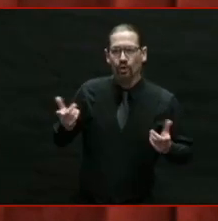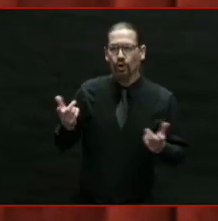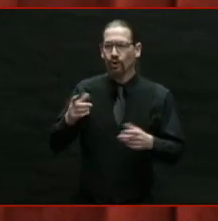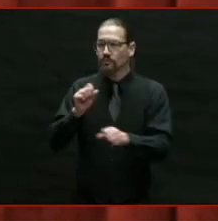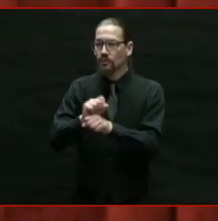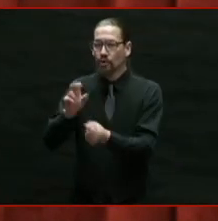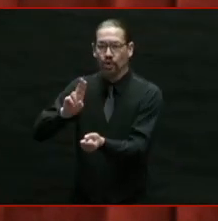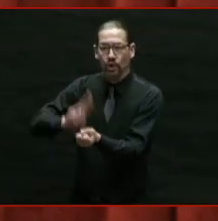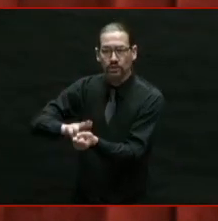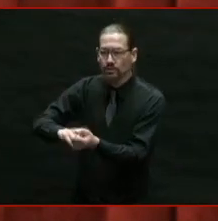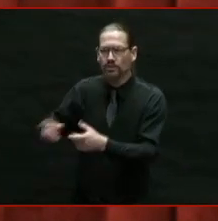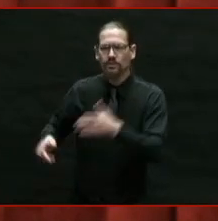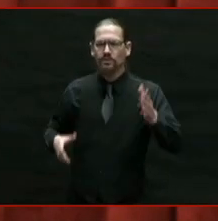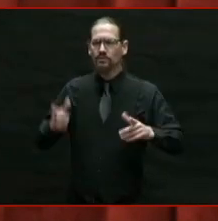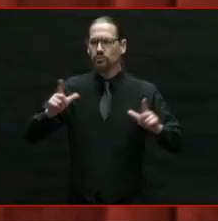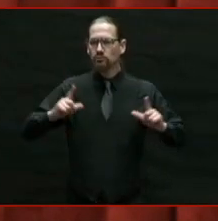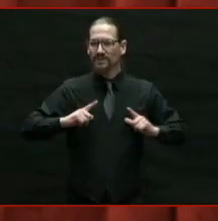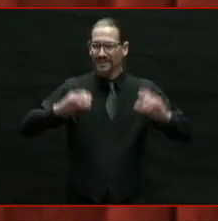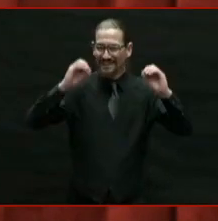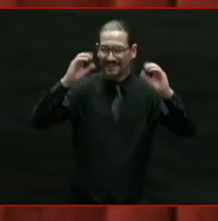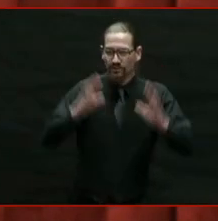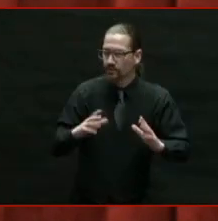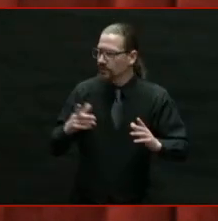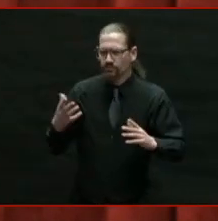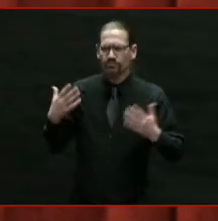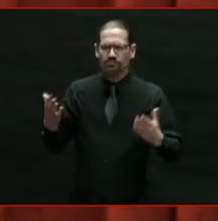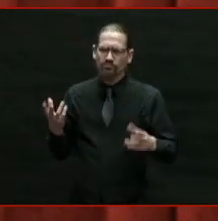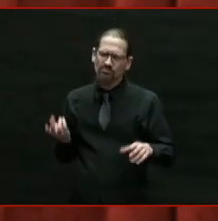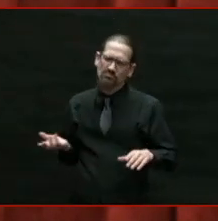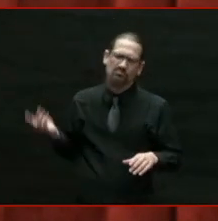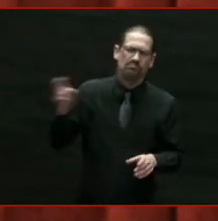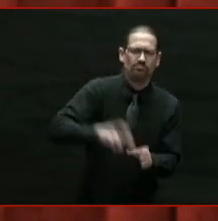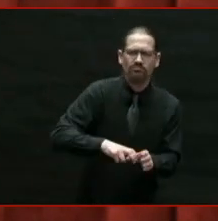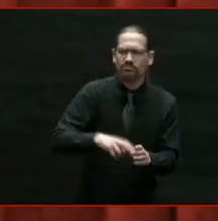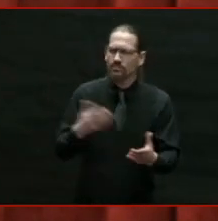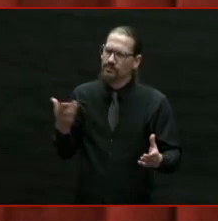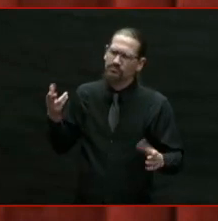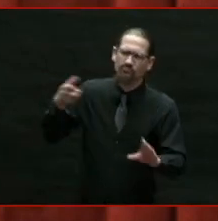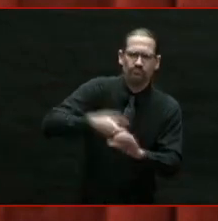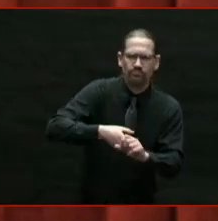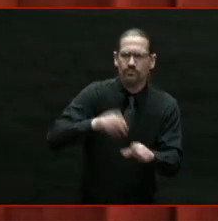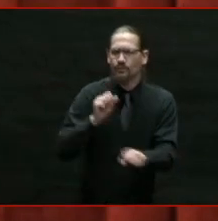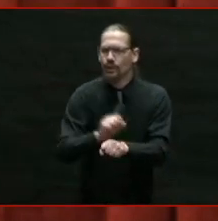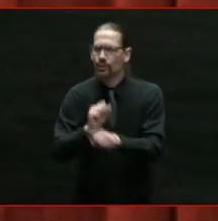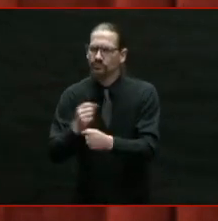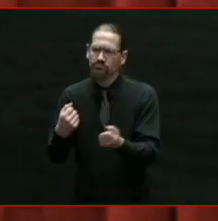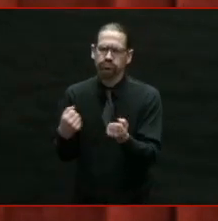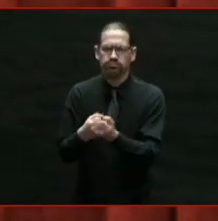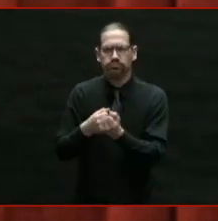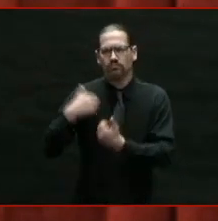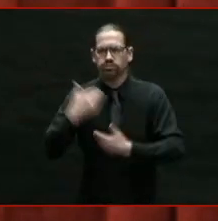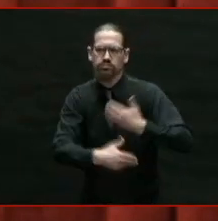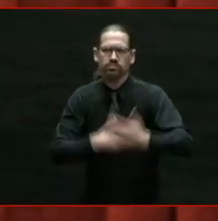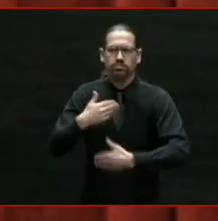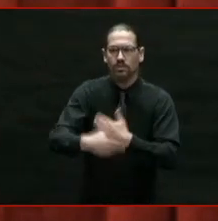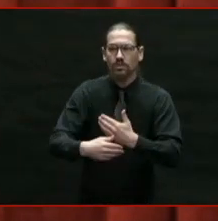We built field hospitals, world-class field hospitals, in a matter of weeks.